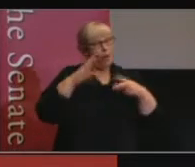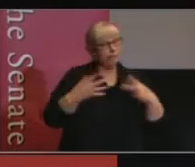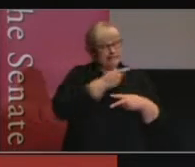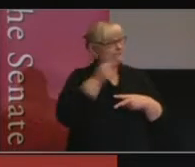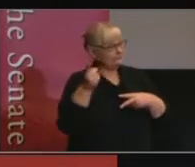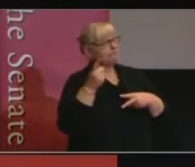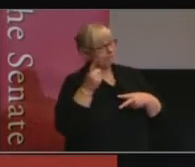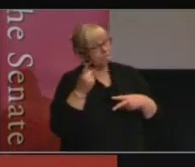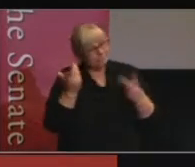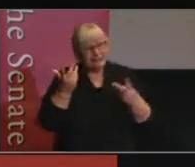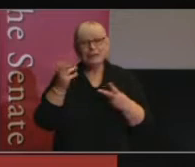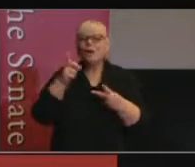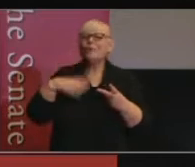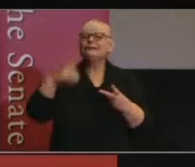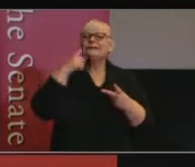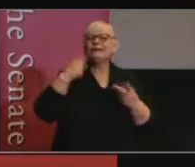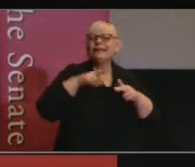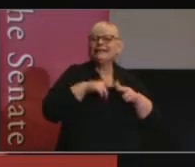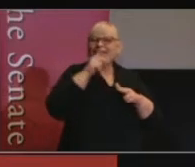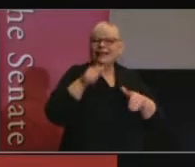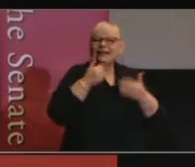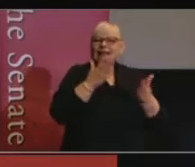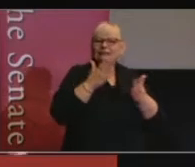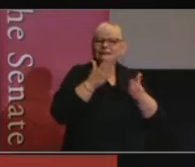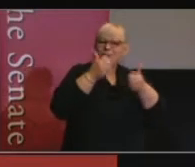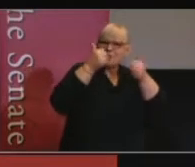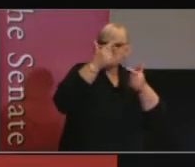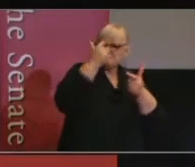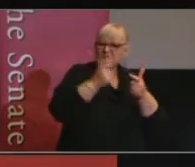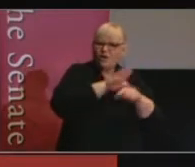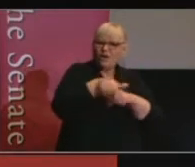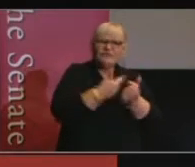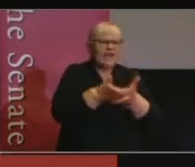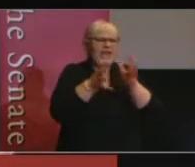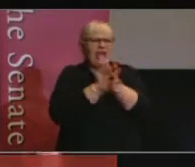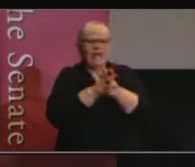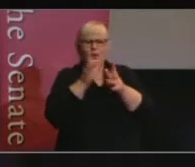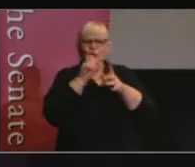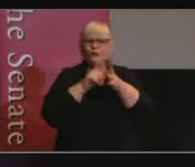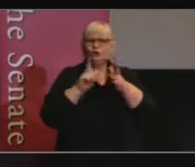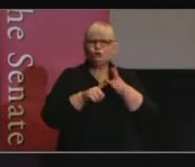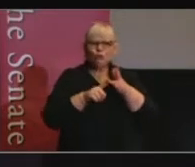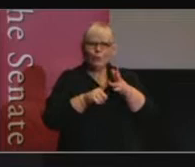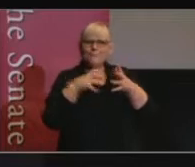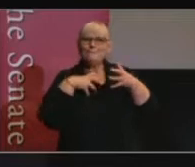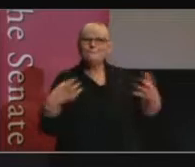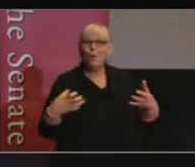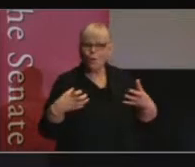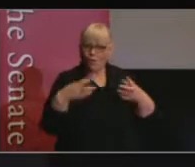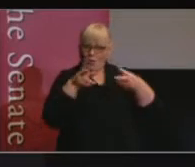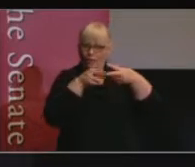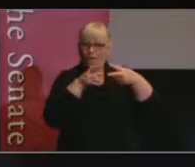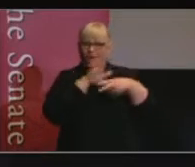you, but I'm keen to see if I can give some practical ideas on how we might draw bigger public attention to these two